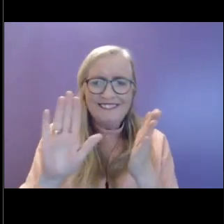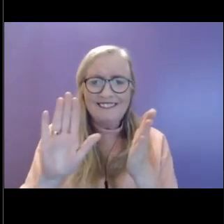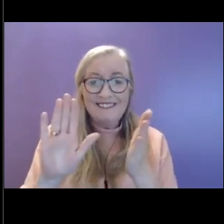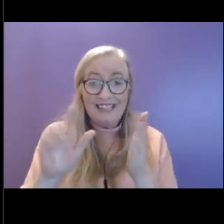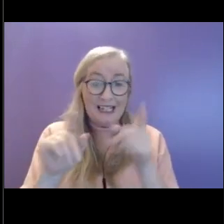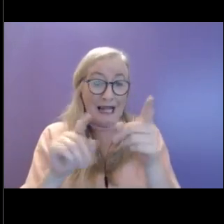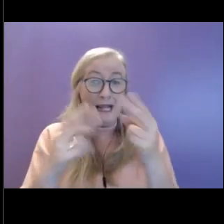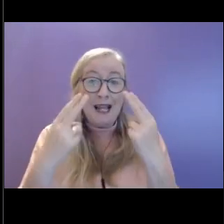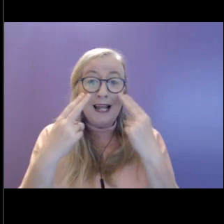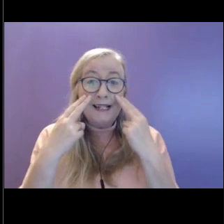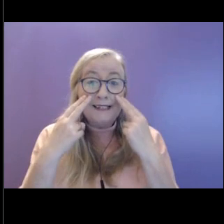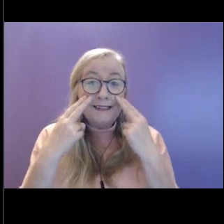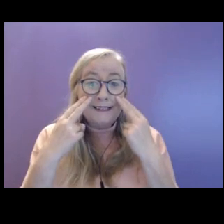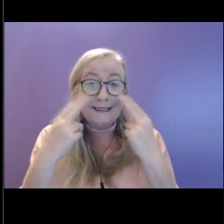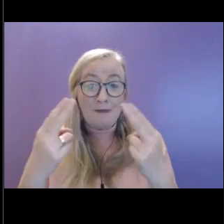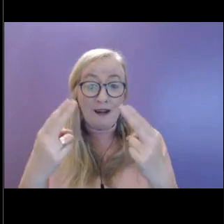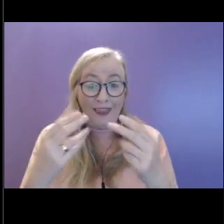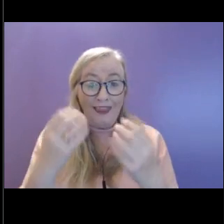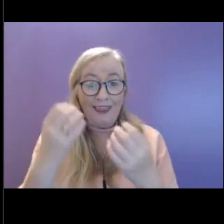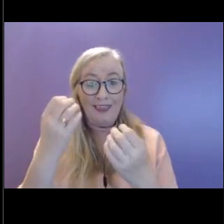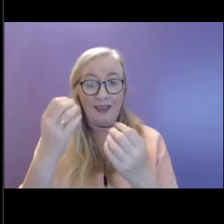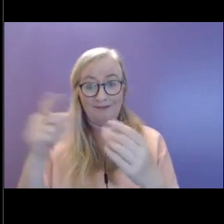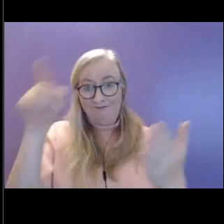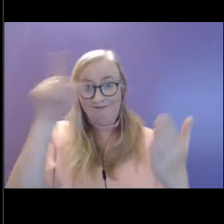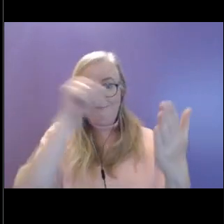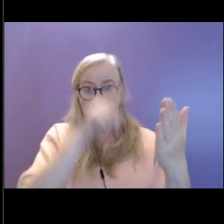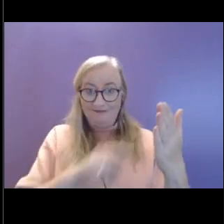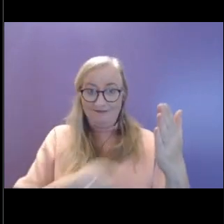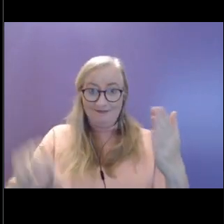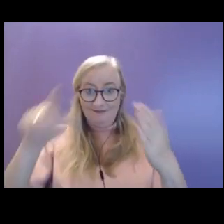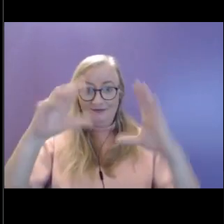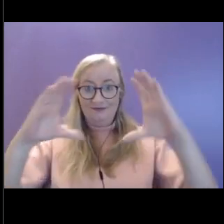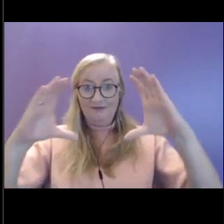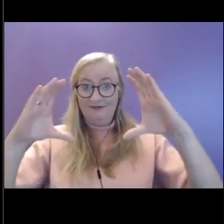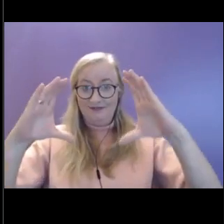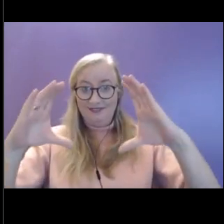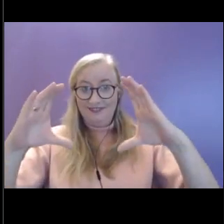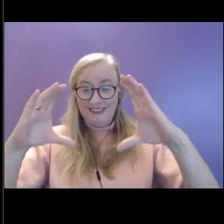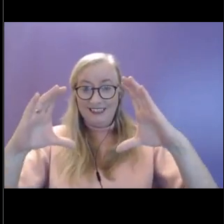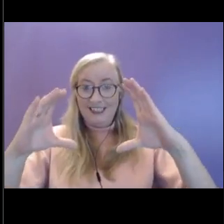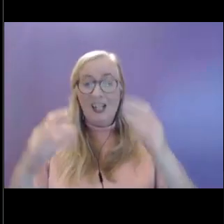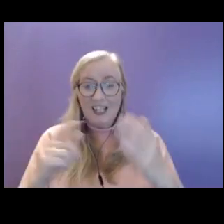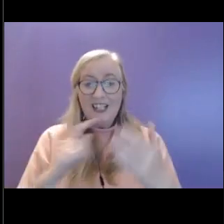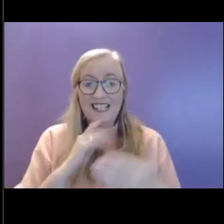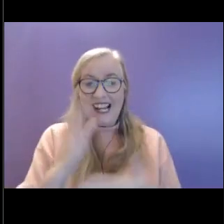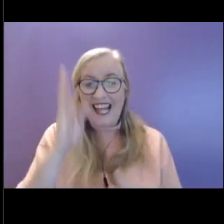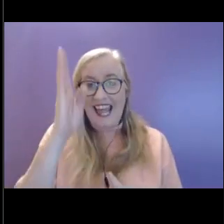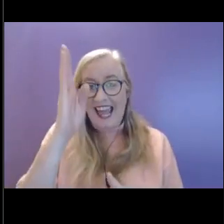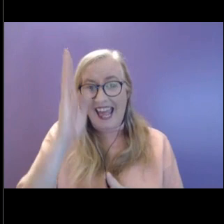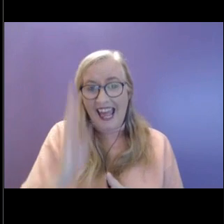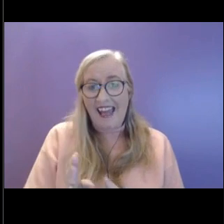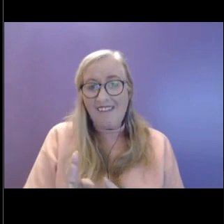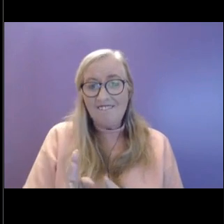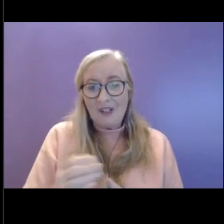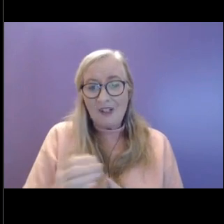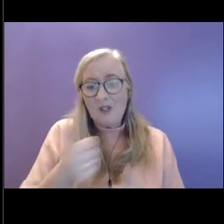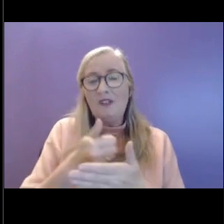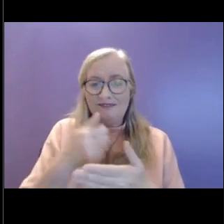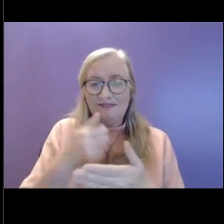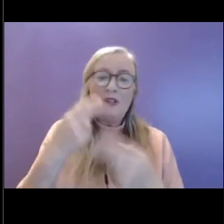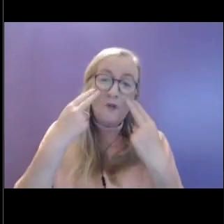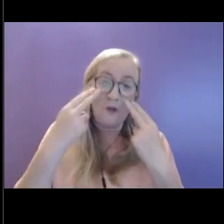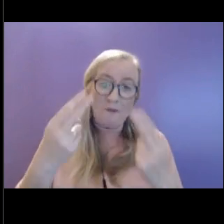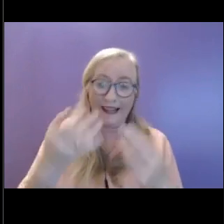typical kind of pie chart looks like. Like I said, you know, at least half is going to be spent on giving, I imagine.